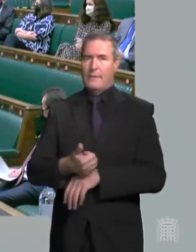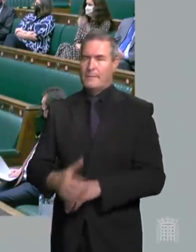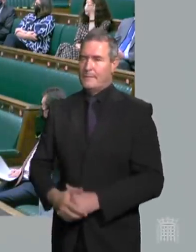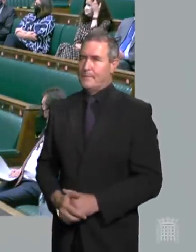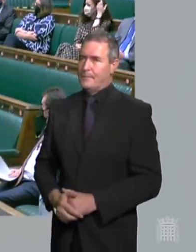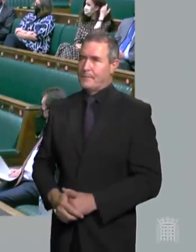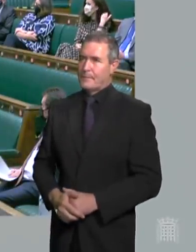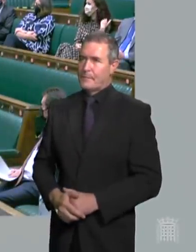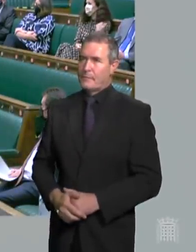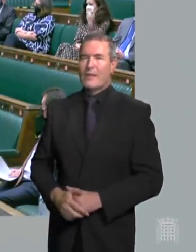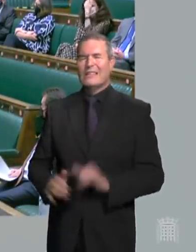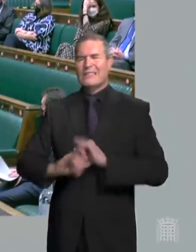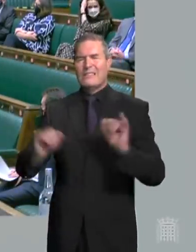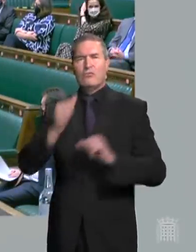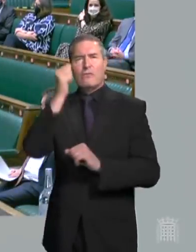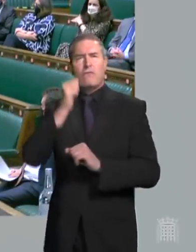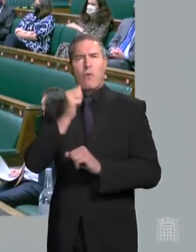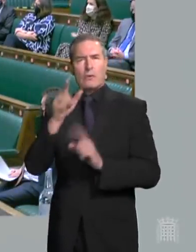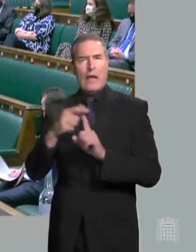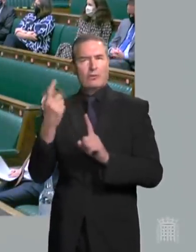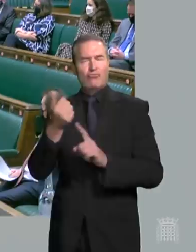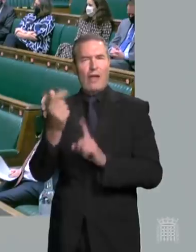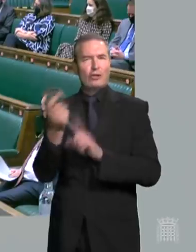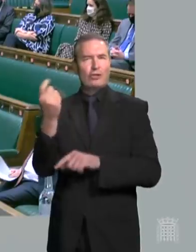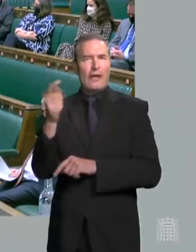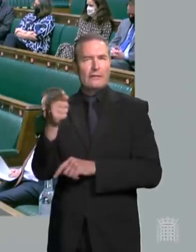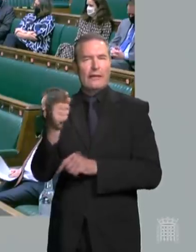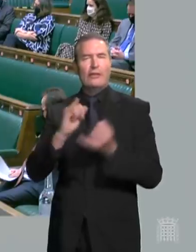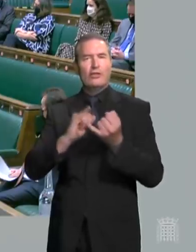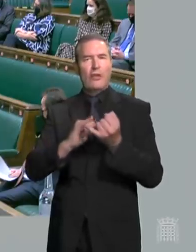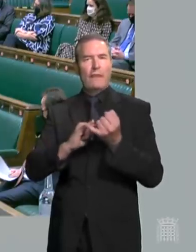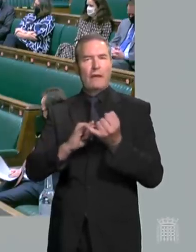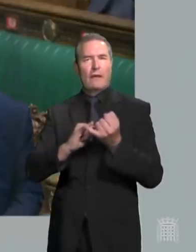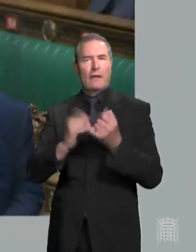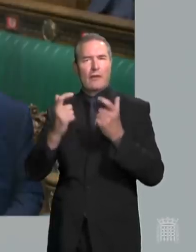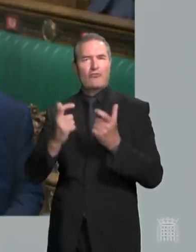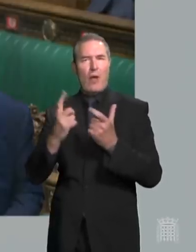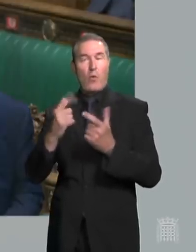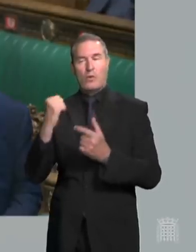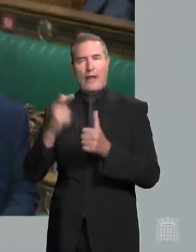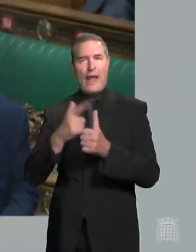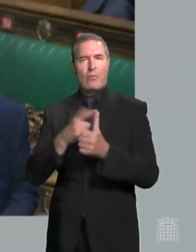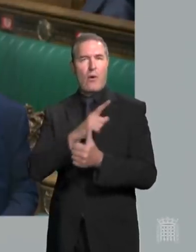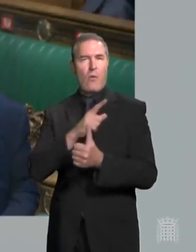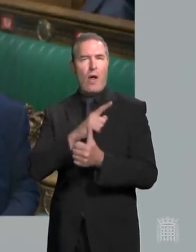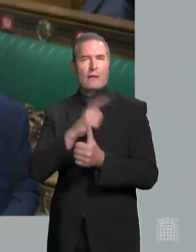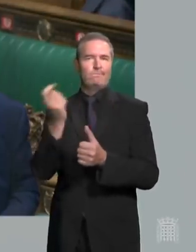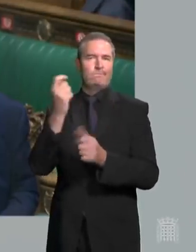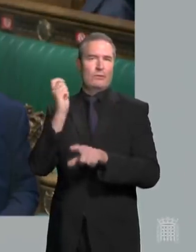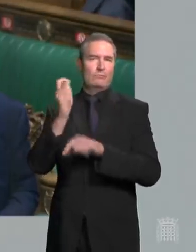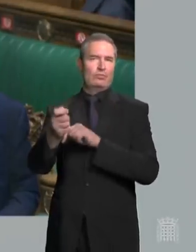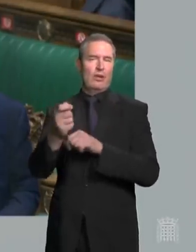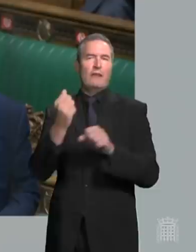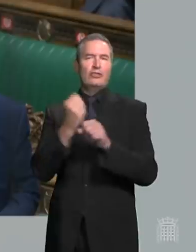the serious fraud office achieved a rare success in Southwark Crown Court in April with a successful prosecution of